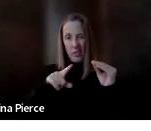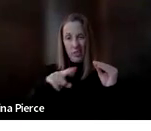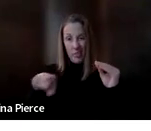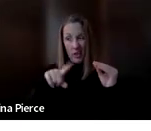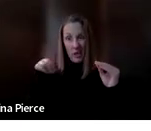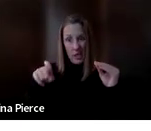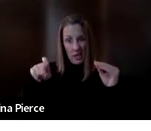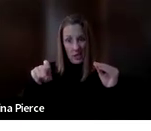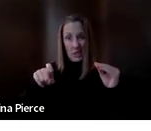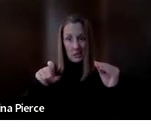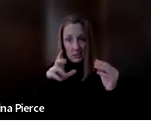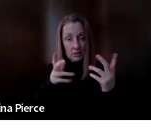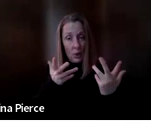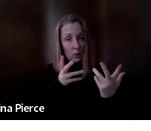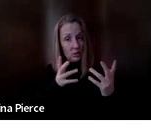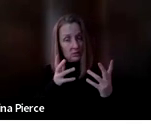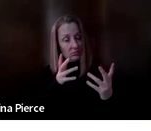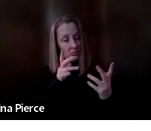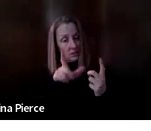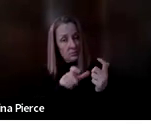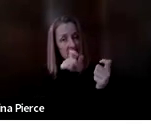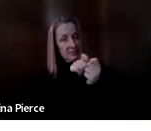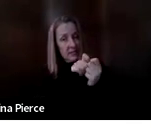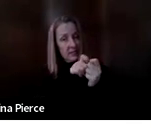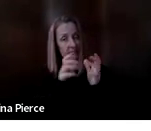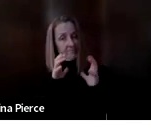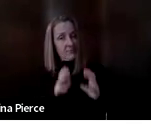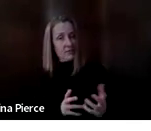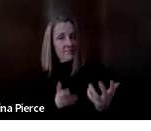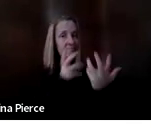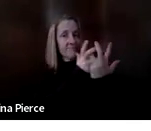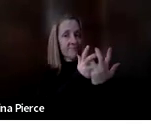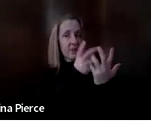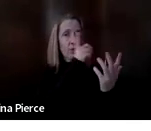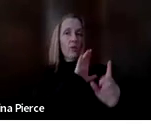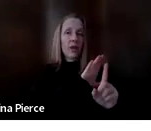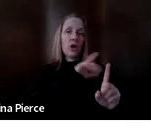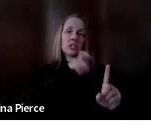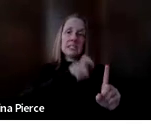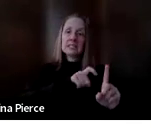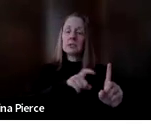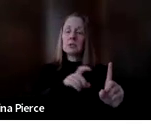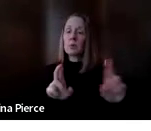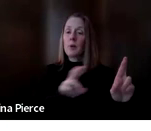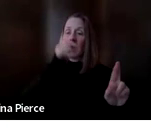is tailored to that one human being to meet their specific needs and prepare them for the future.